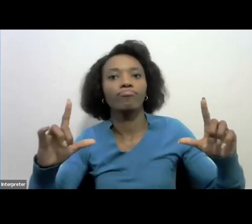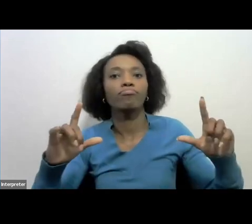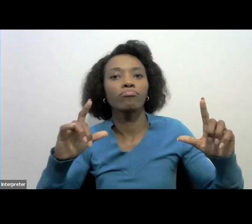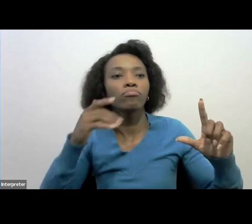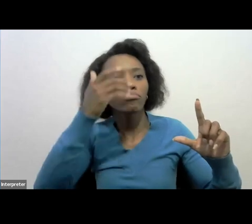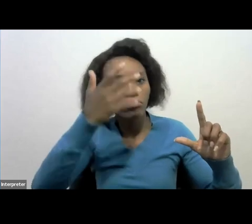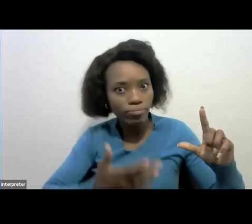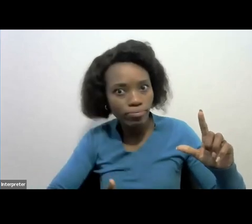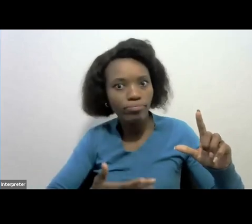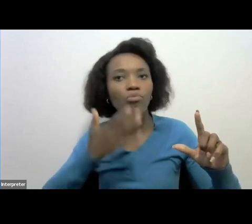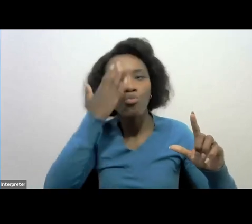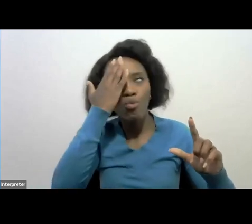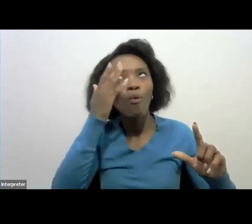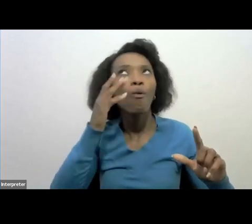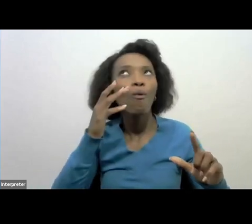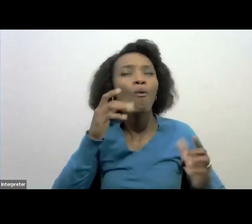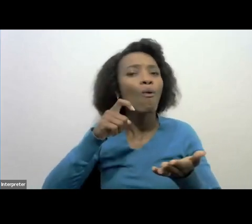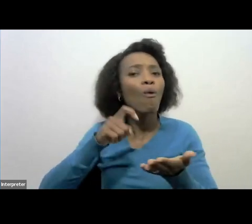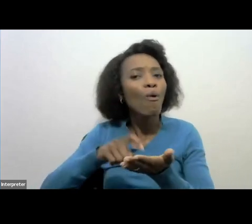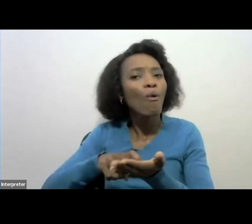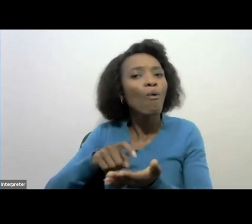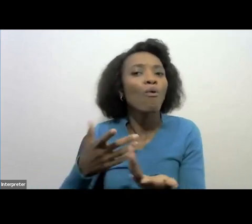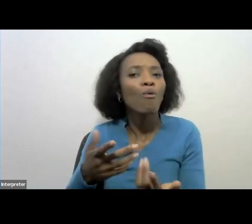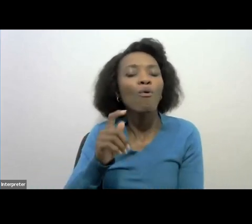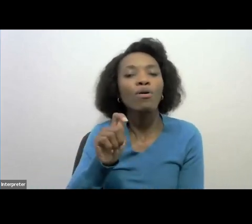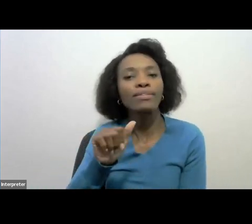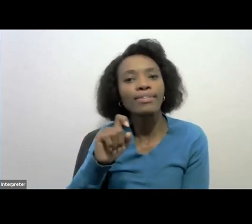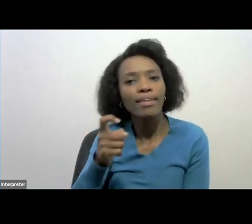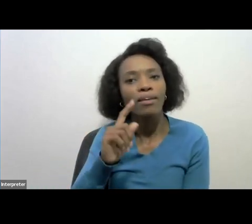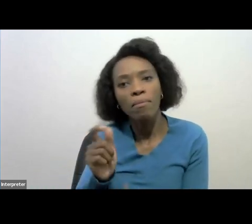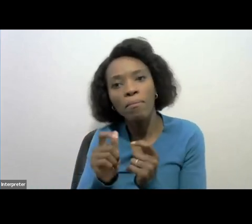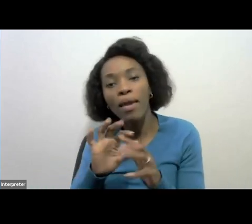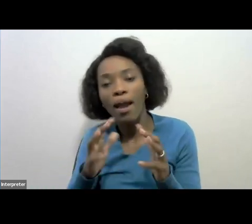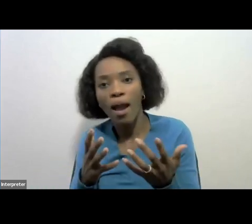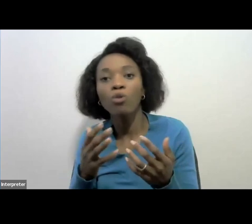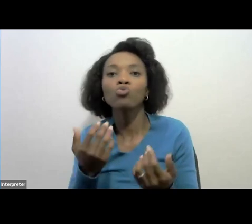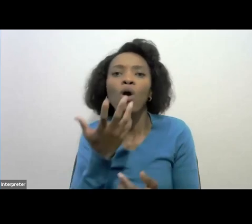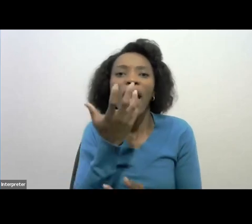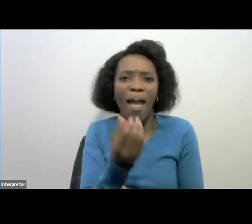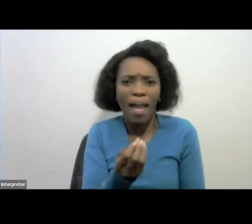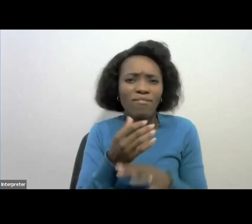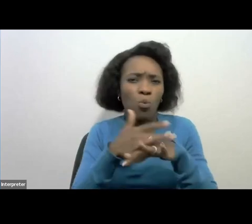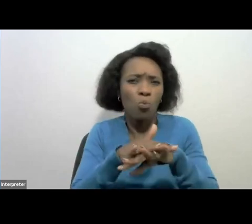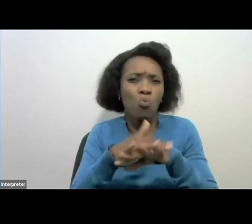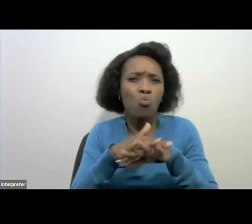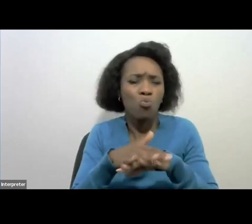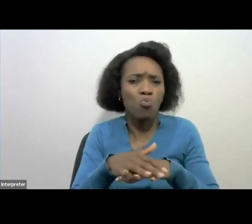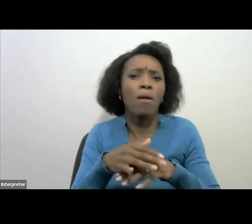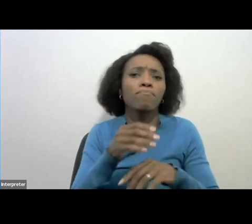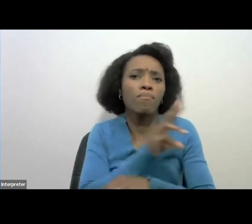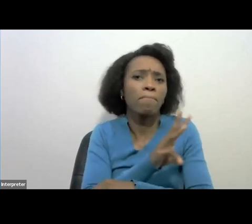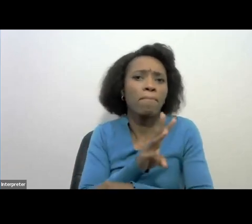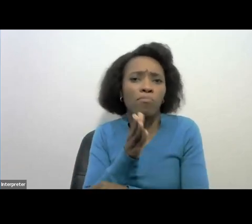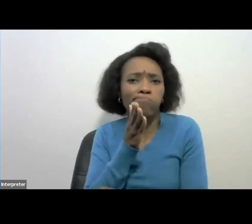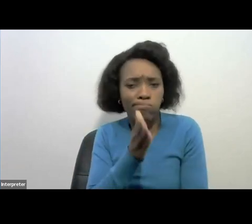obligation. So like I mentioned that we have a web page on our SAS website that you can go into and